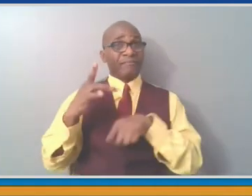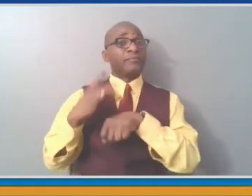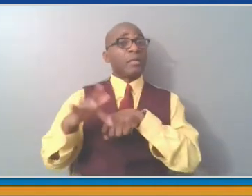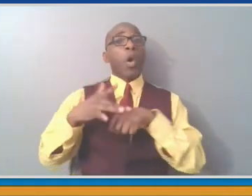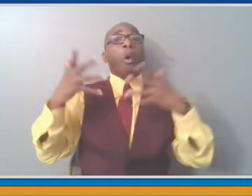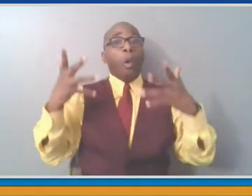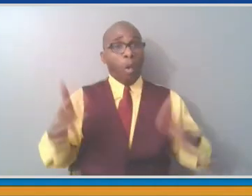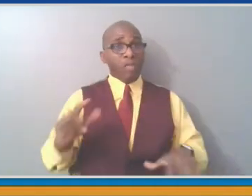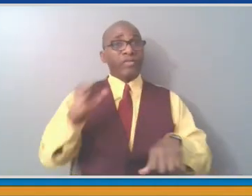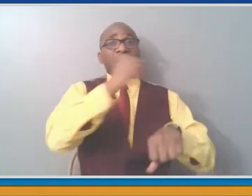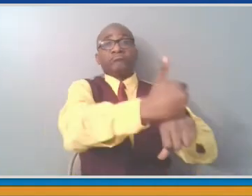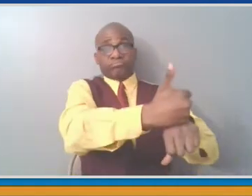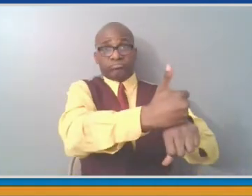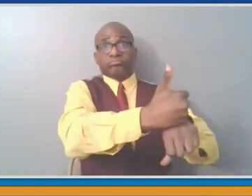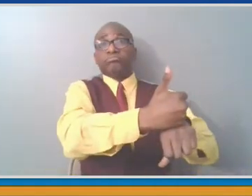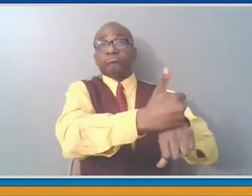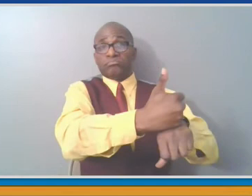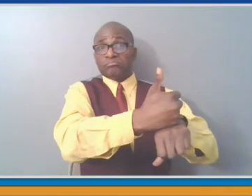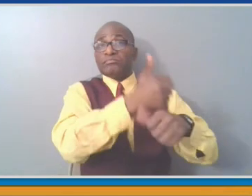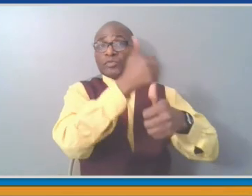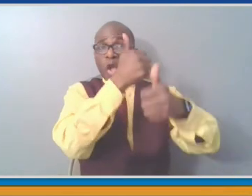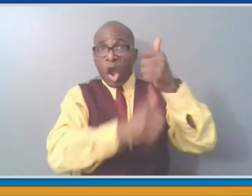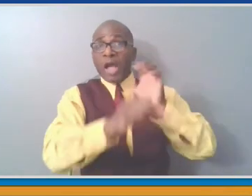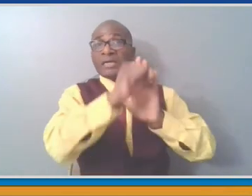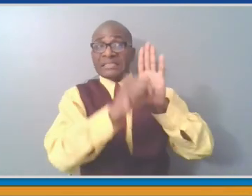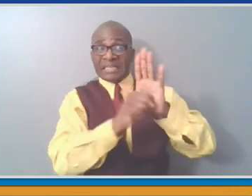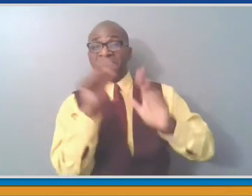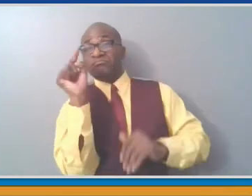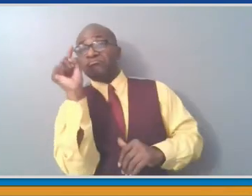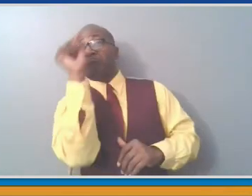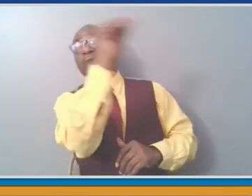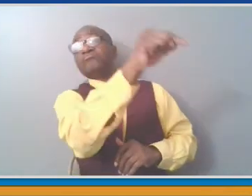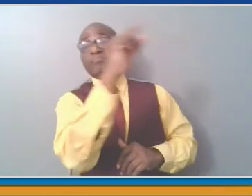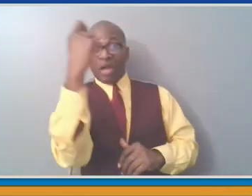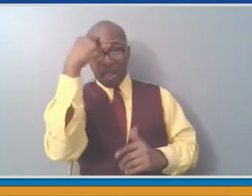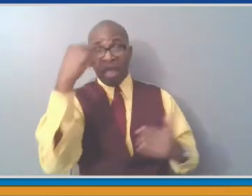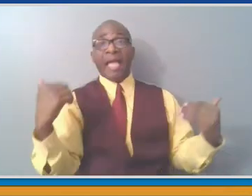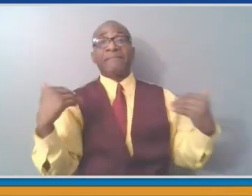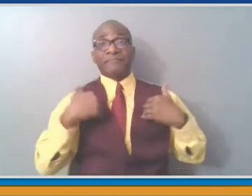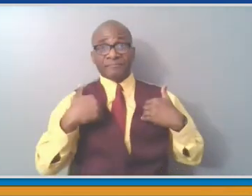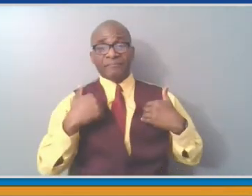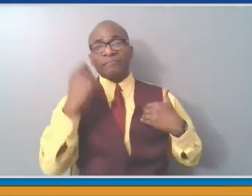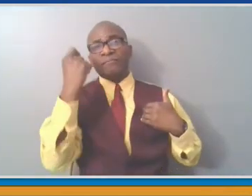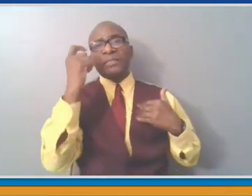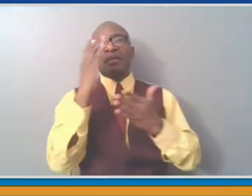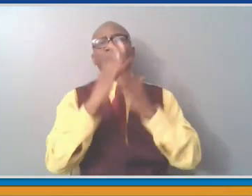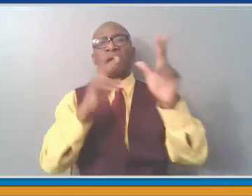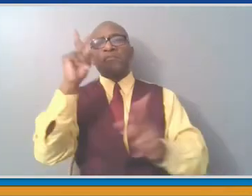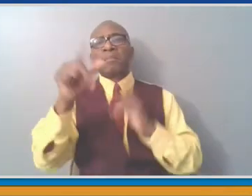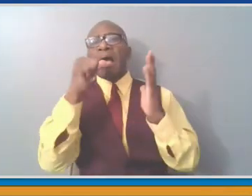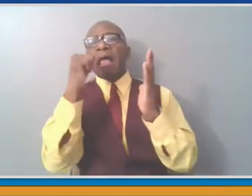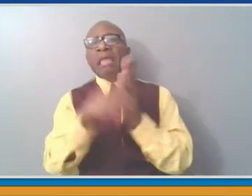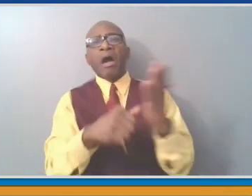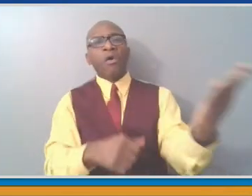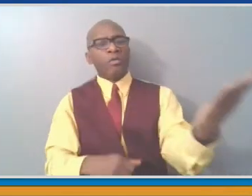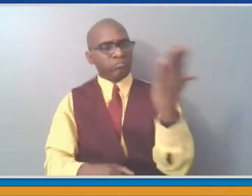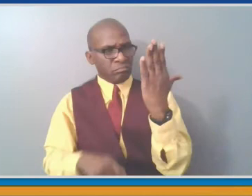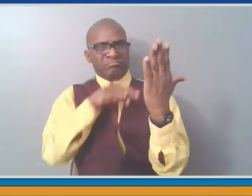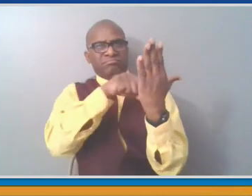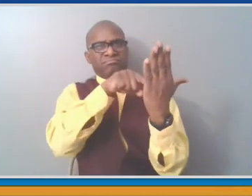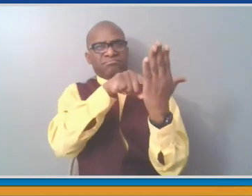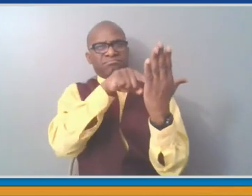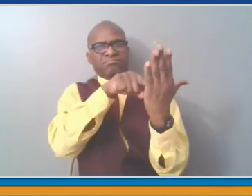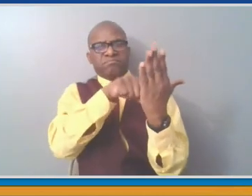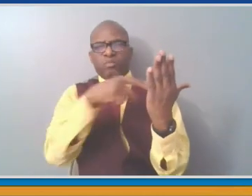golf or the recreation of disc golf, would be appropriate. Some people who wrote to me were very upset over us even discussing the idea of this kind of an act of